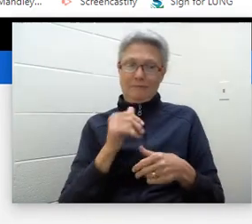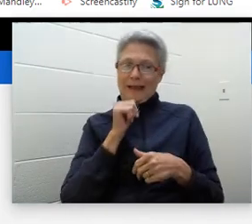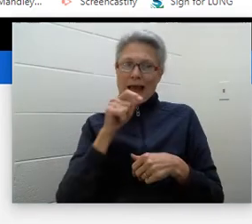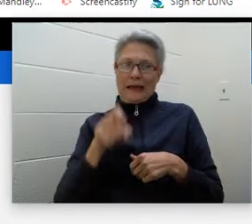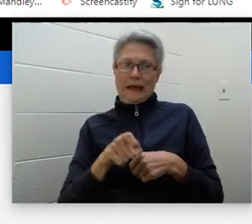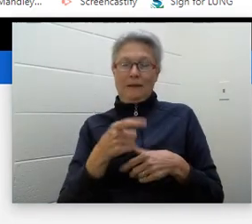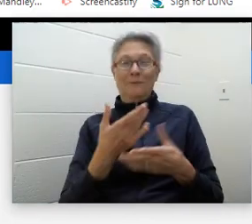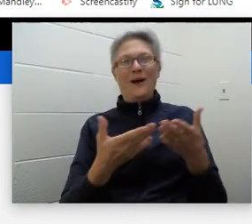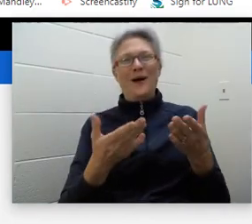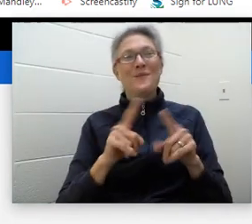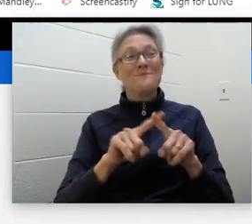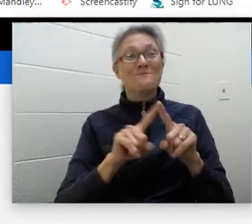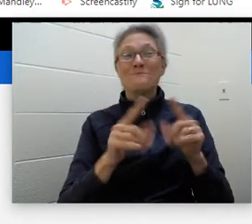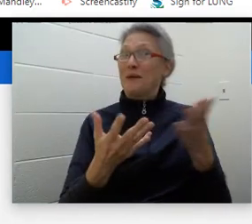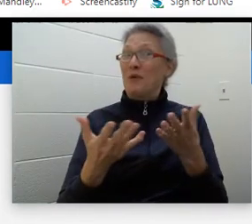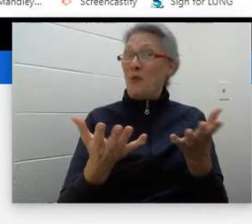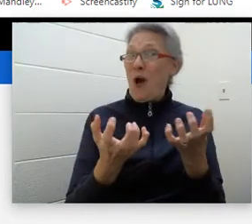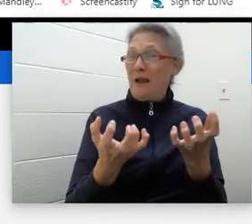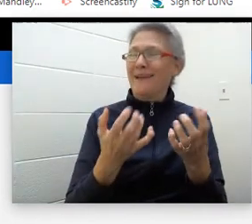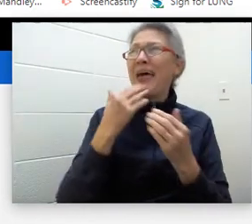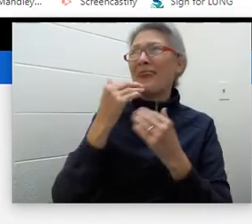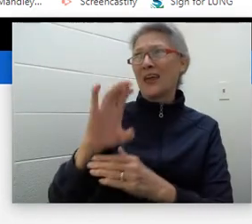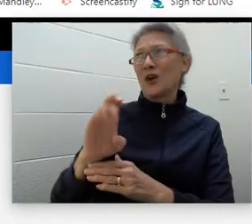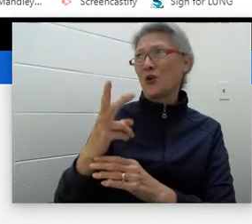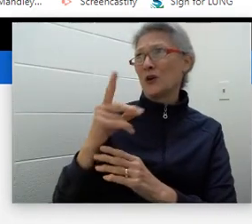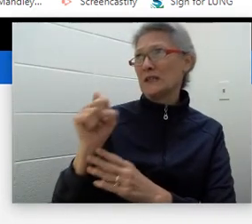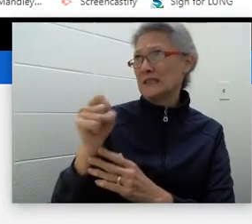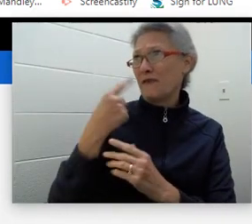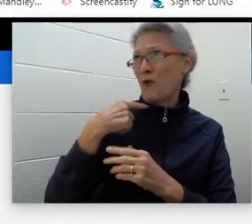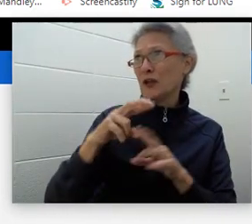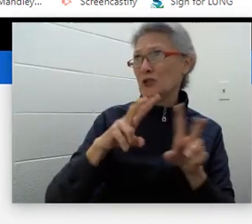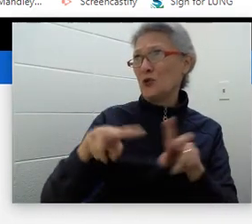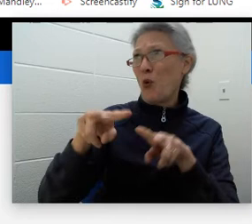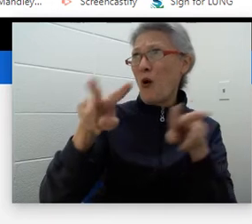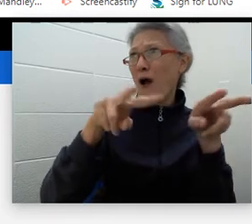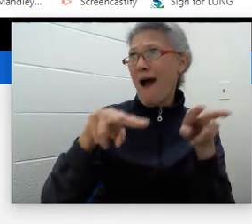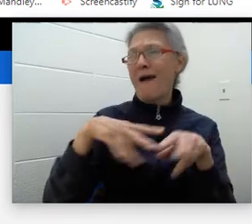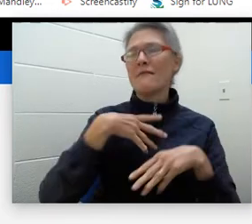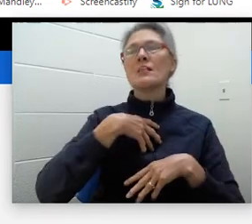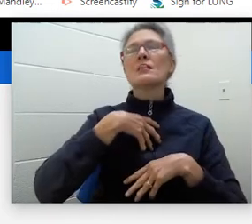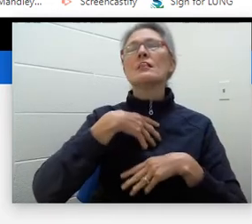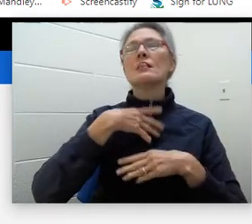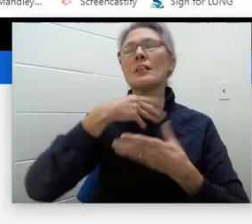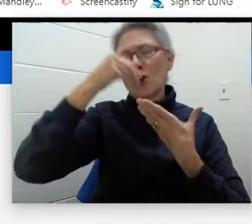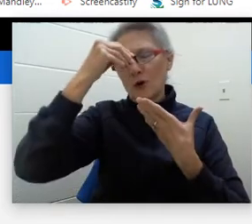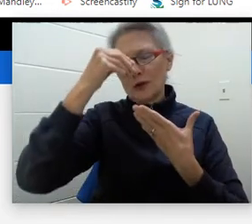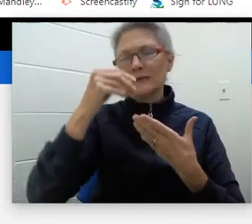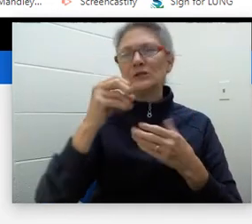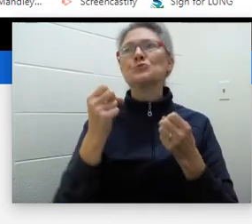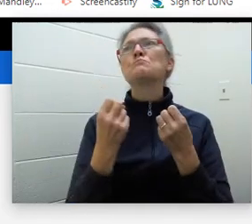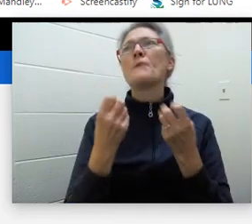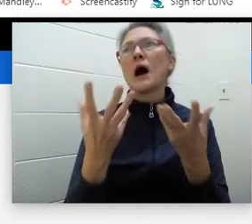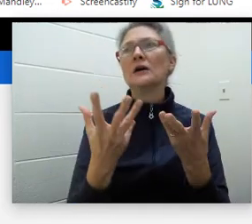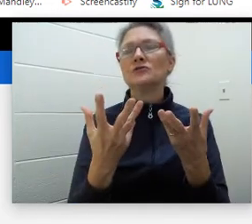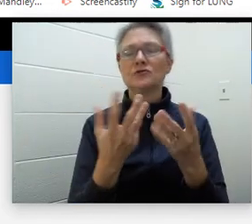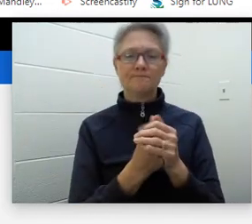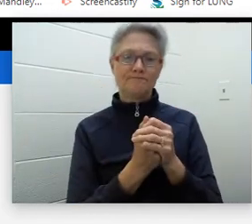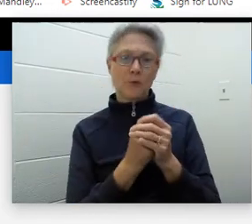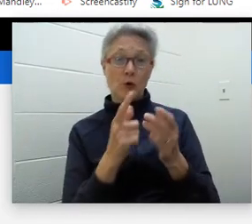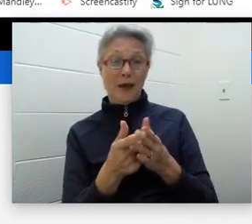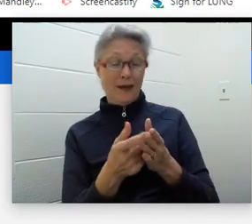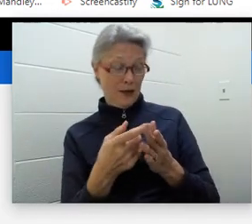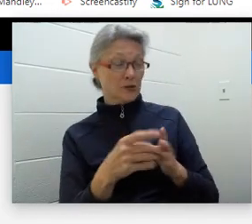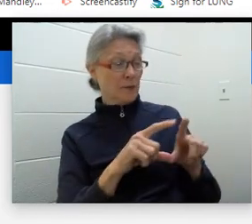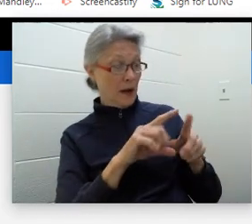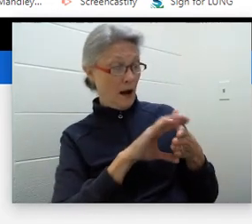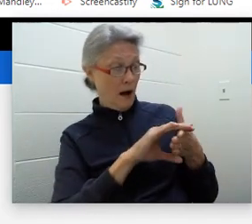Thank you so much, Chris, for the tour. I've learned so much. Sure, you're very welcome. Here's my card. Make sure to contact the museum at any time